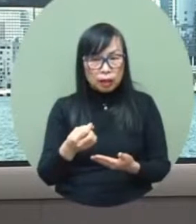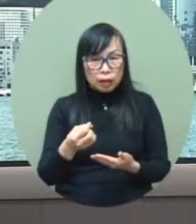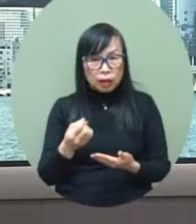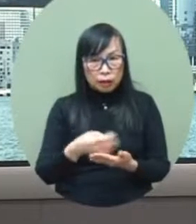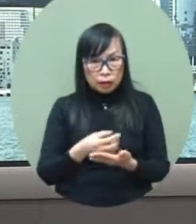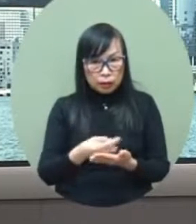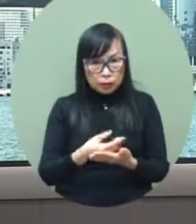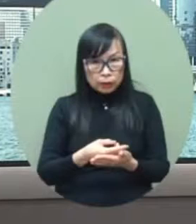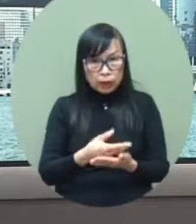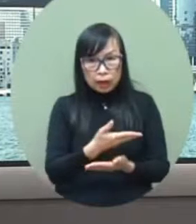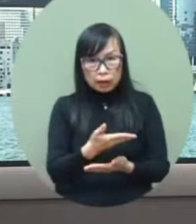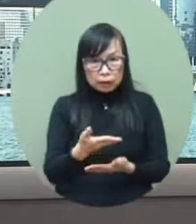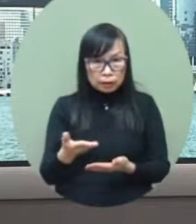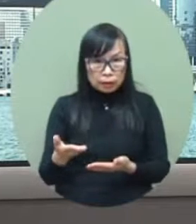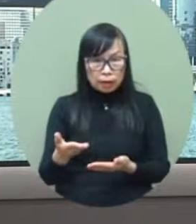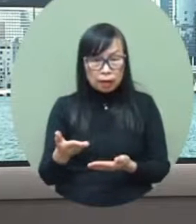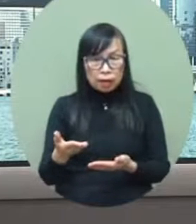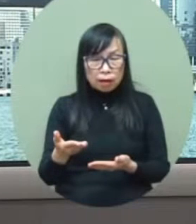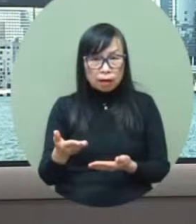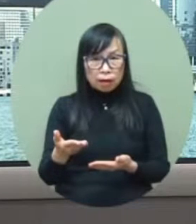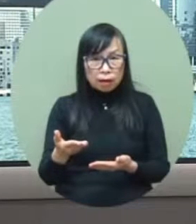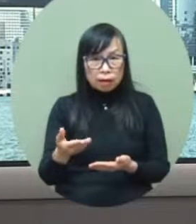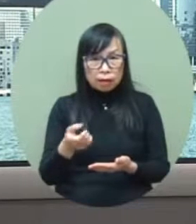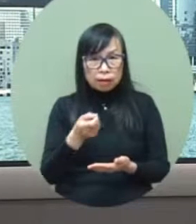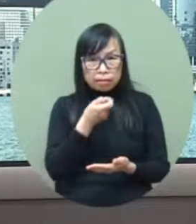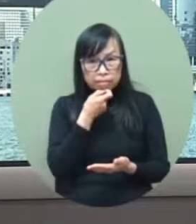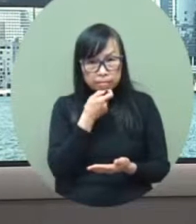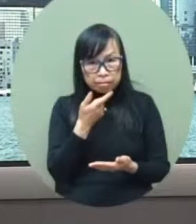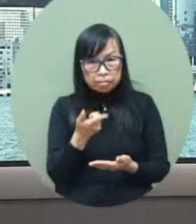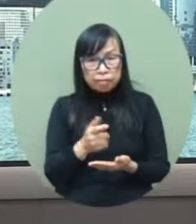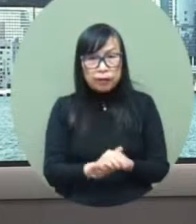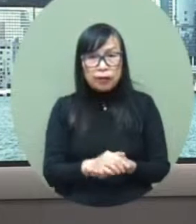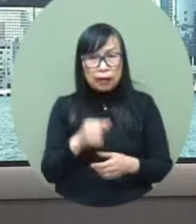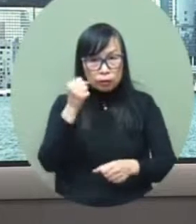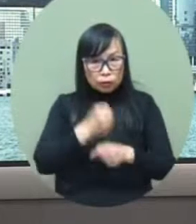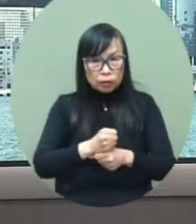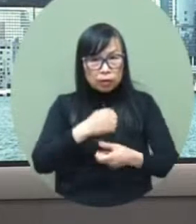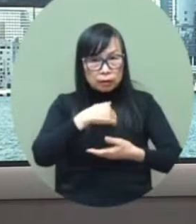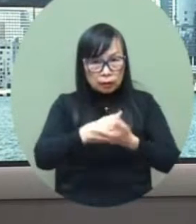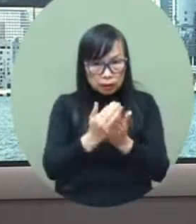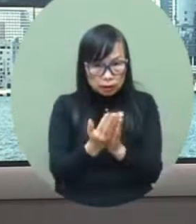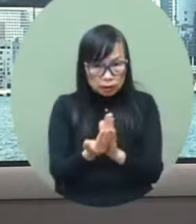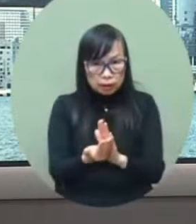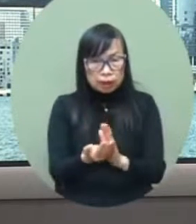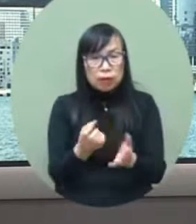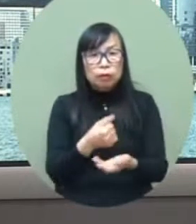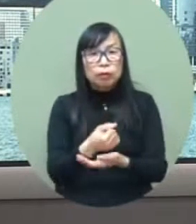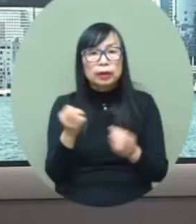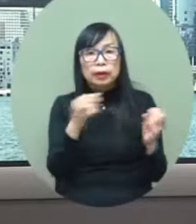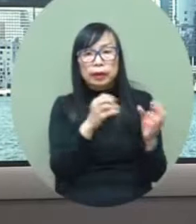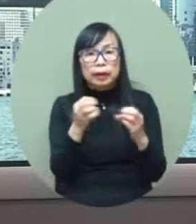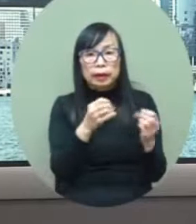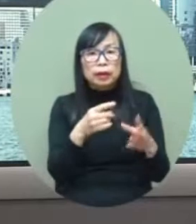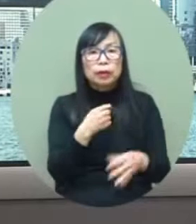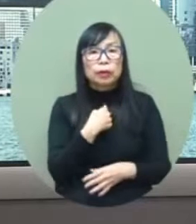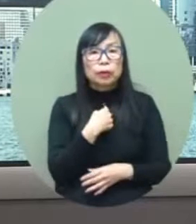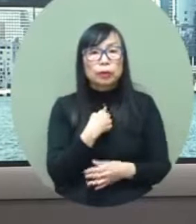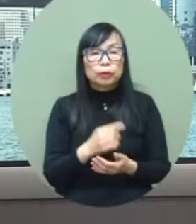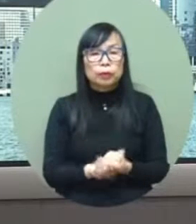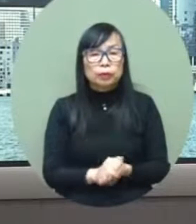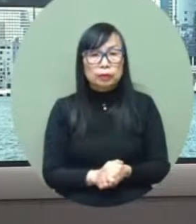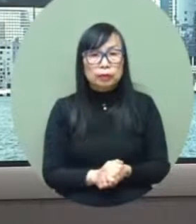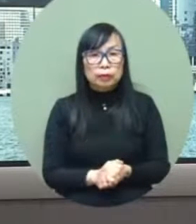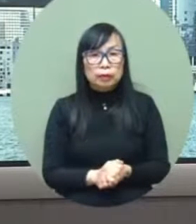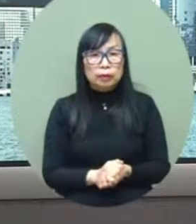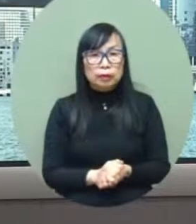liaison and discussion, and in principle, that is a shared wish. So we just need to